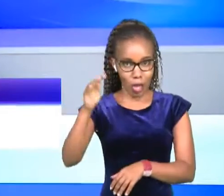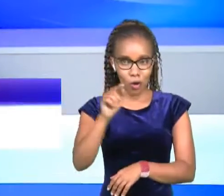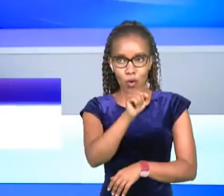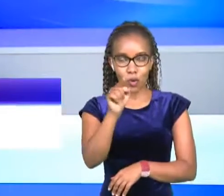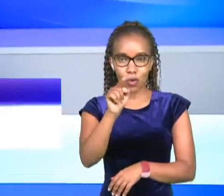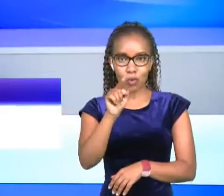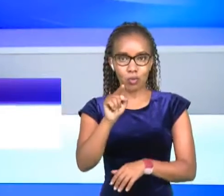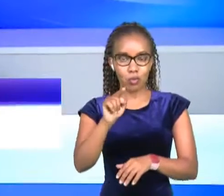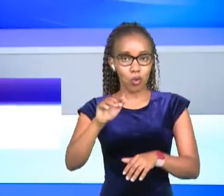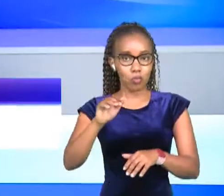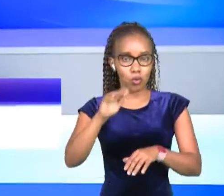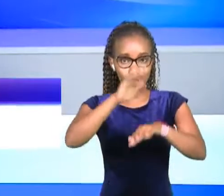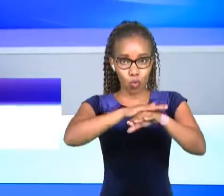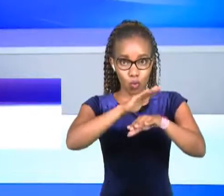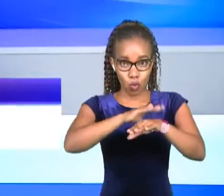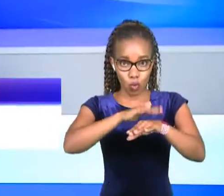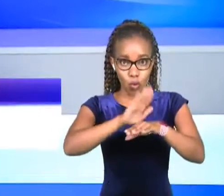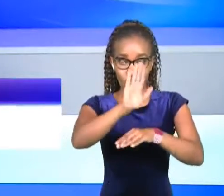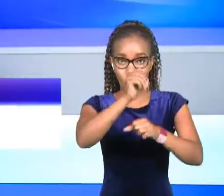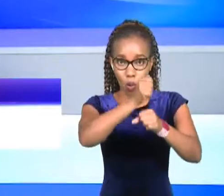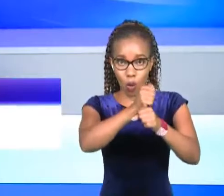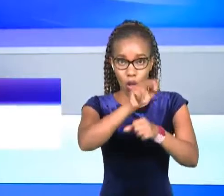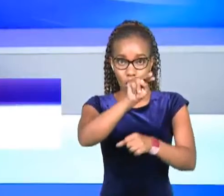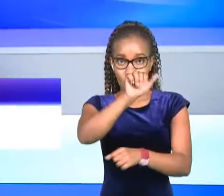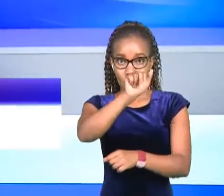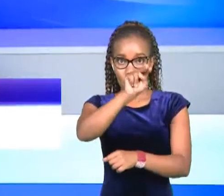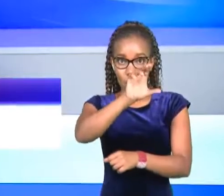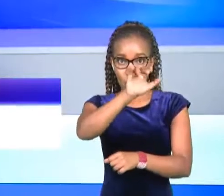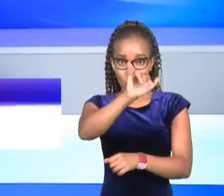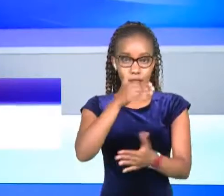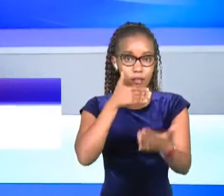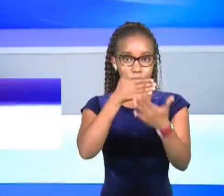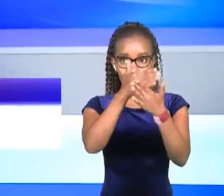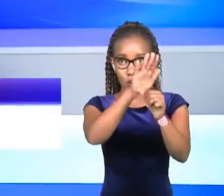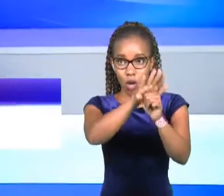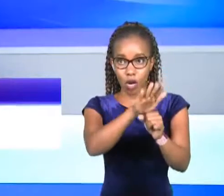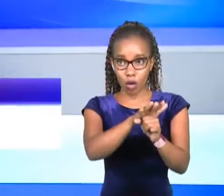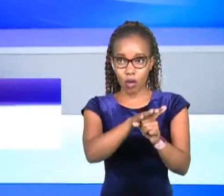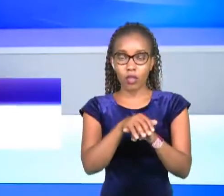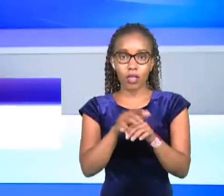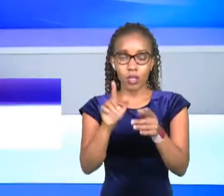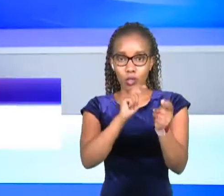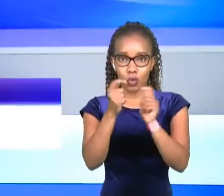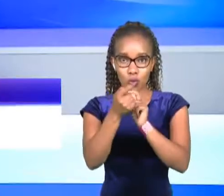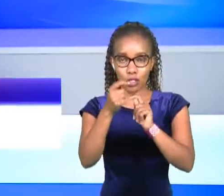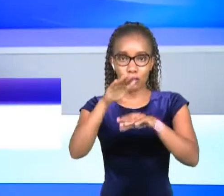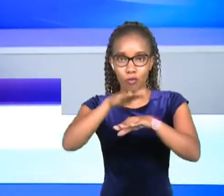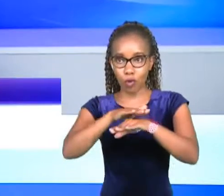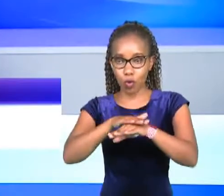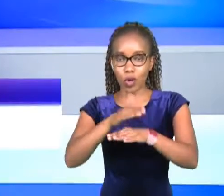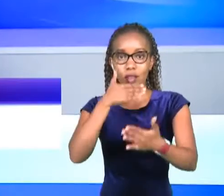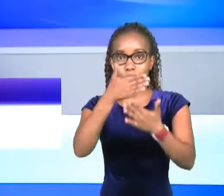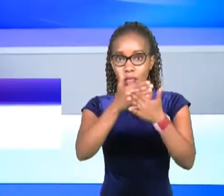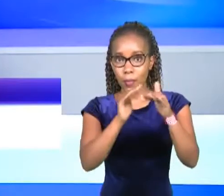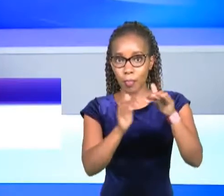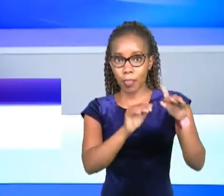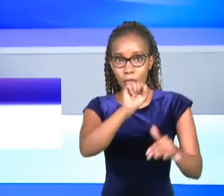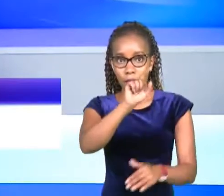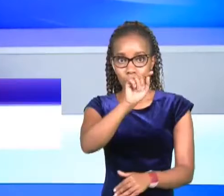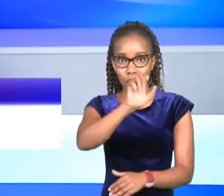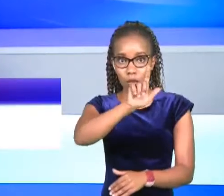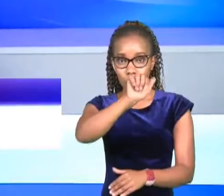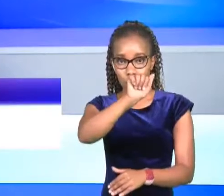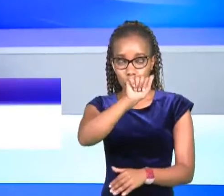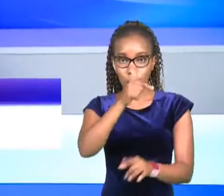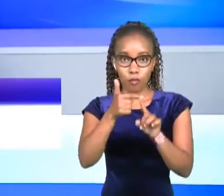great at what you do i salute you nancy from comoroc thank you you have switched for good appreciated estella murugi watching